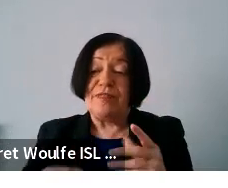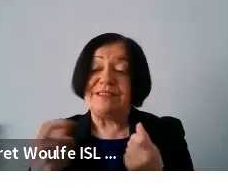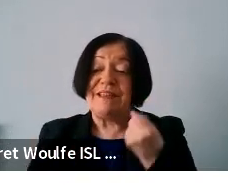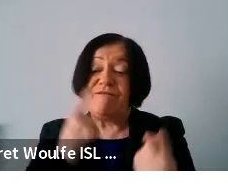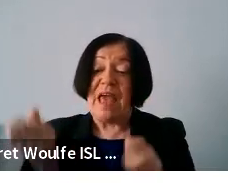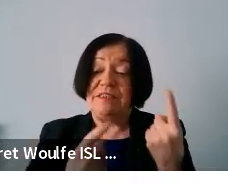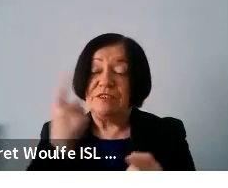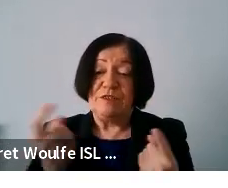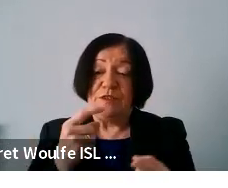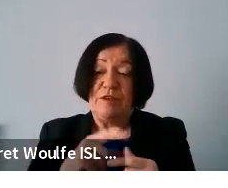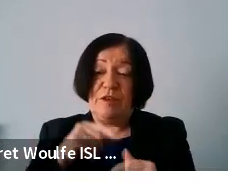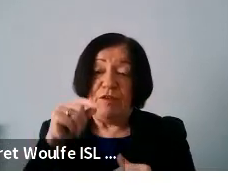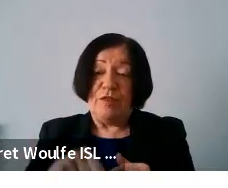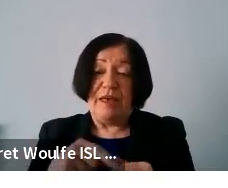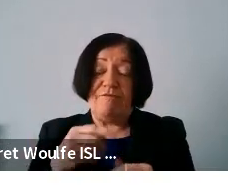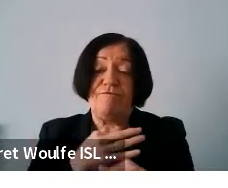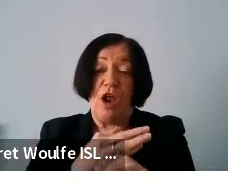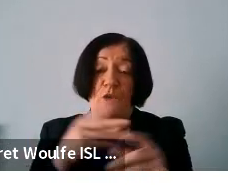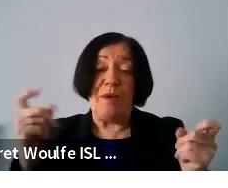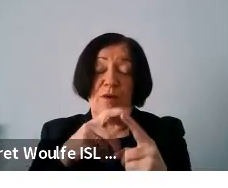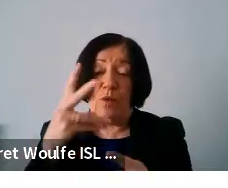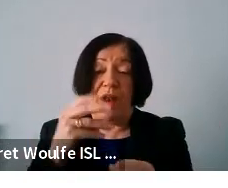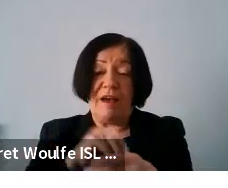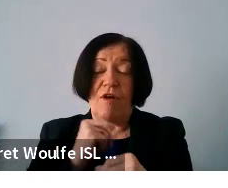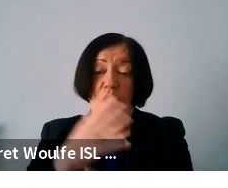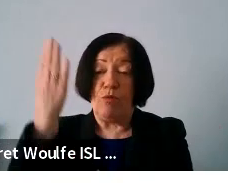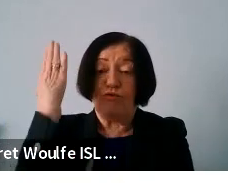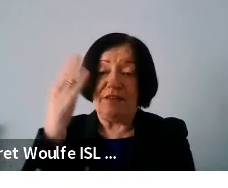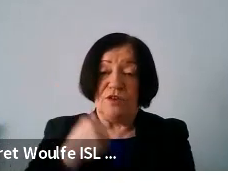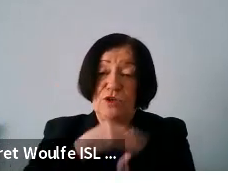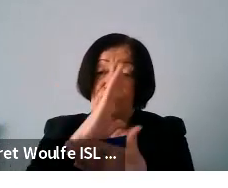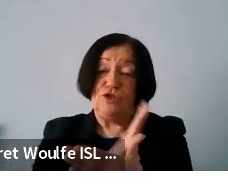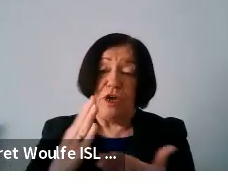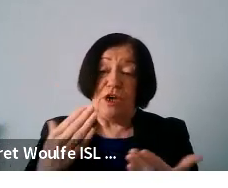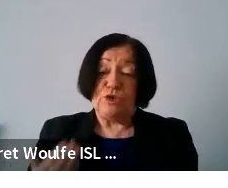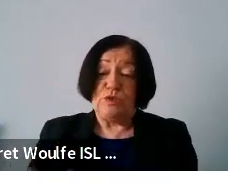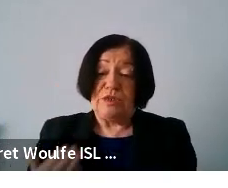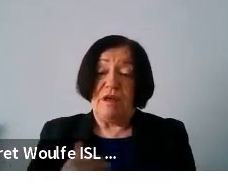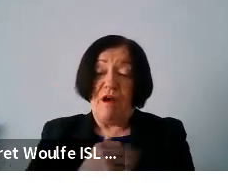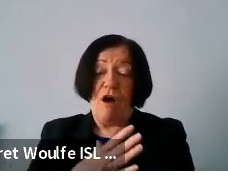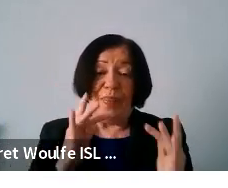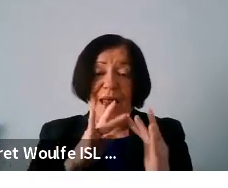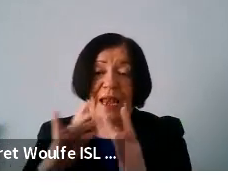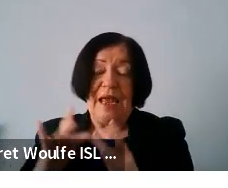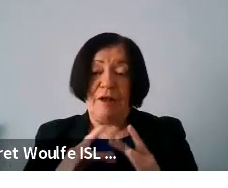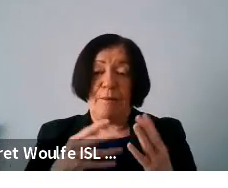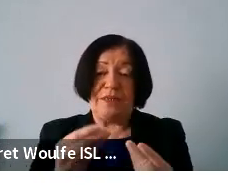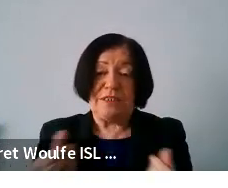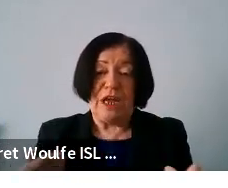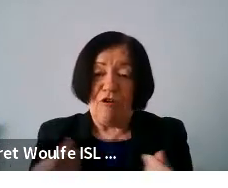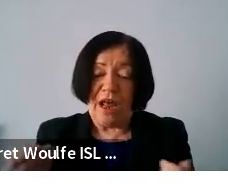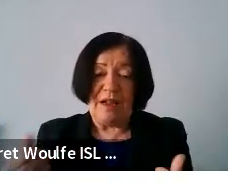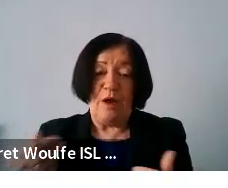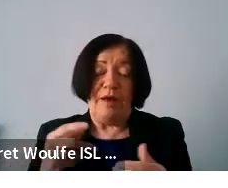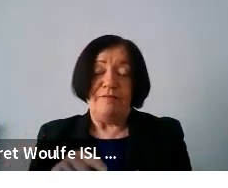the follow-up email will include all presentations we share here today all the links all the materials and of